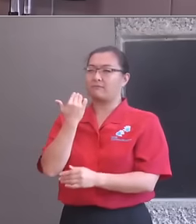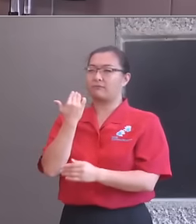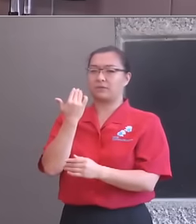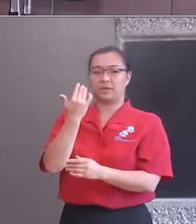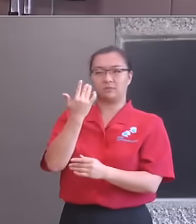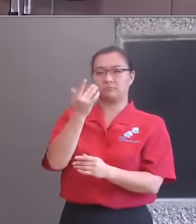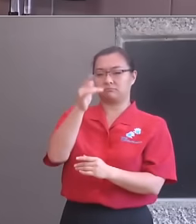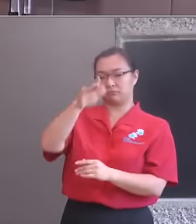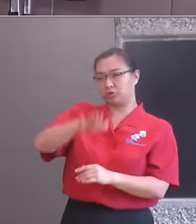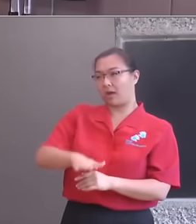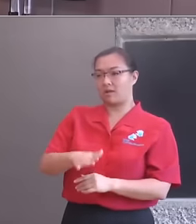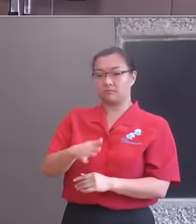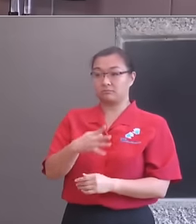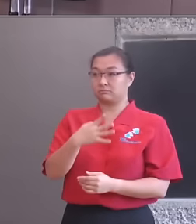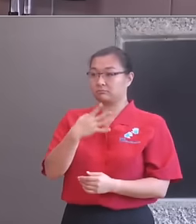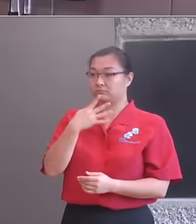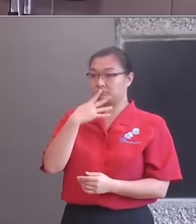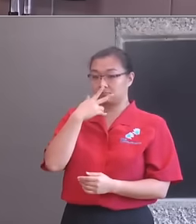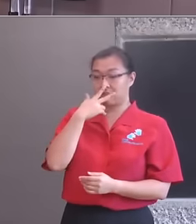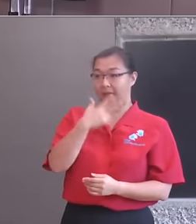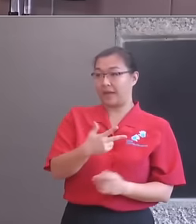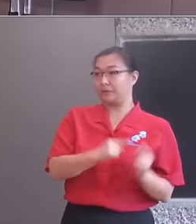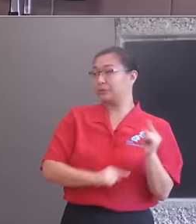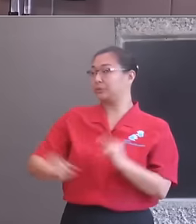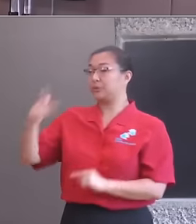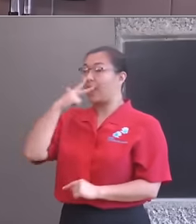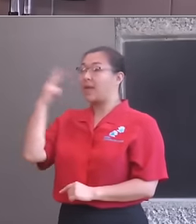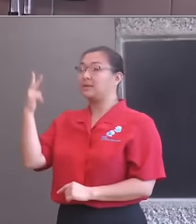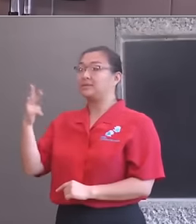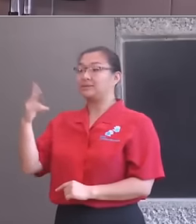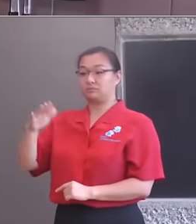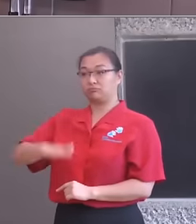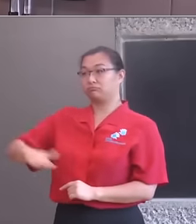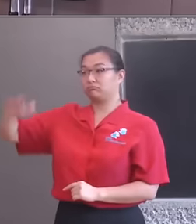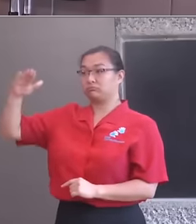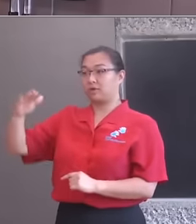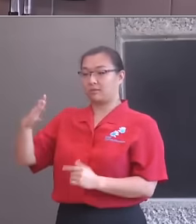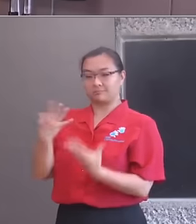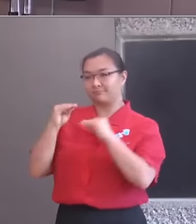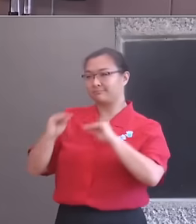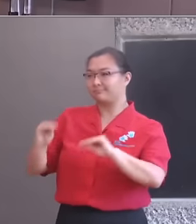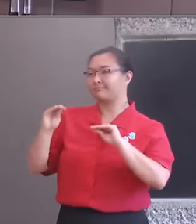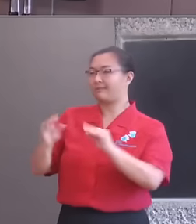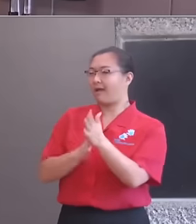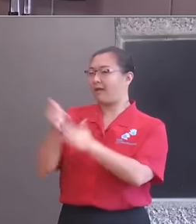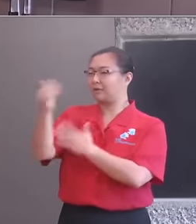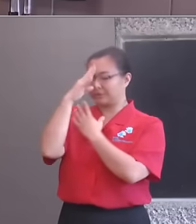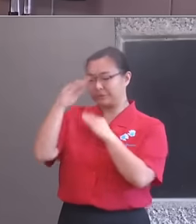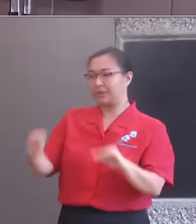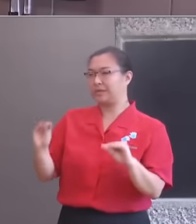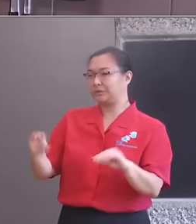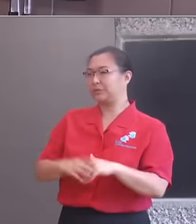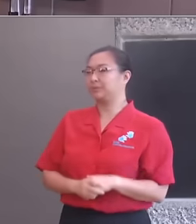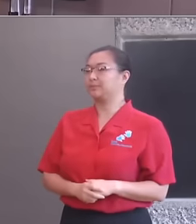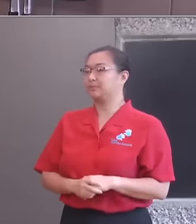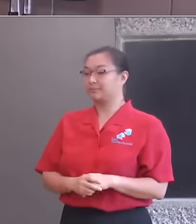by 2020. So this is the beginning of an enormously exciting adventure and we have a